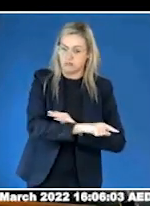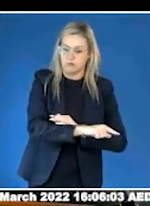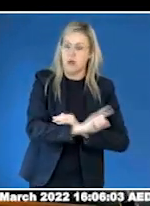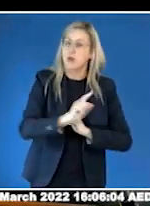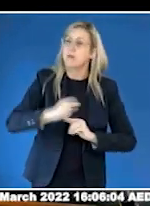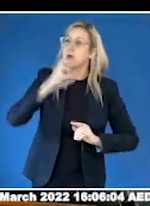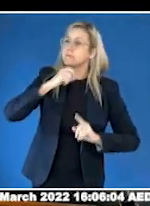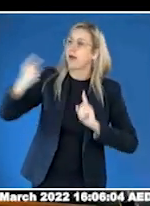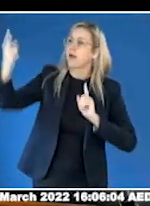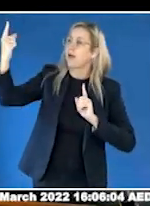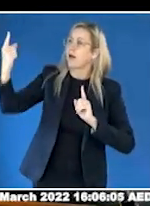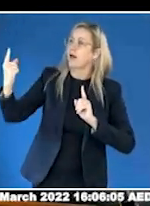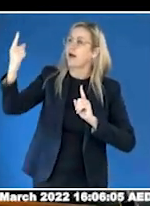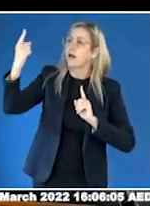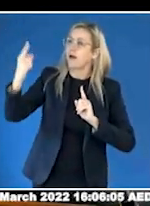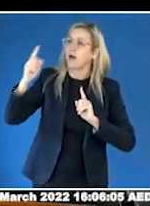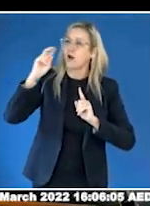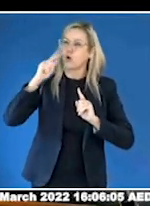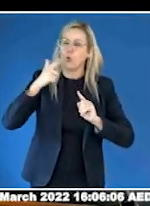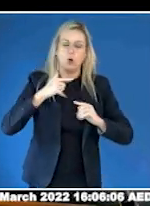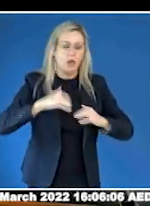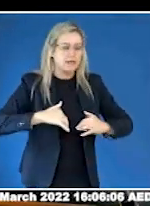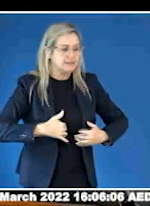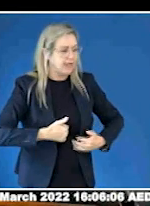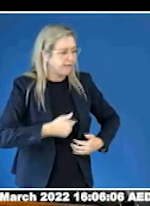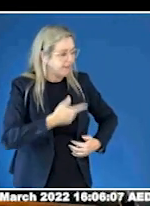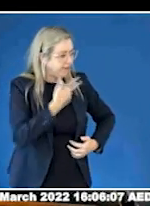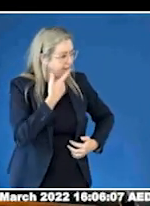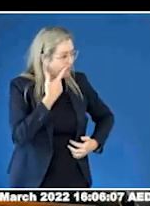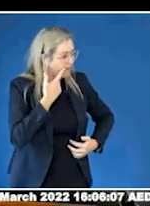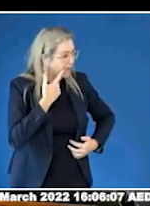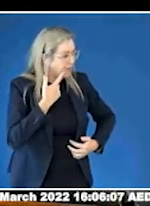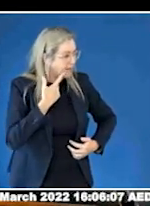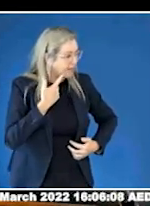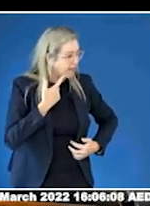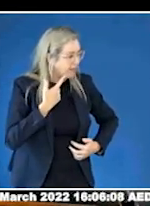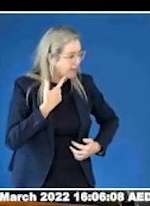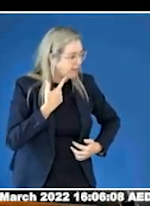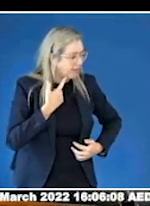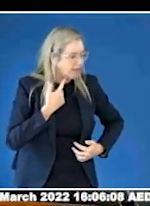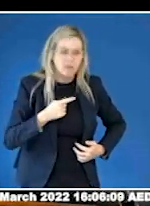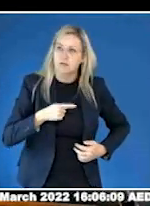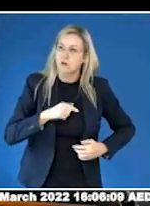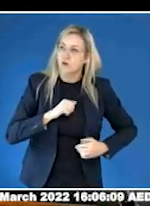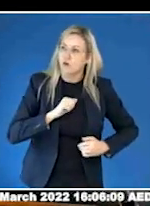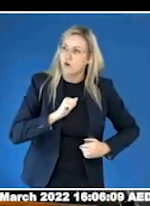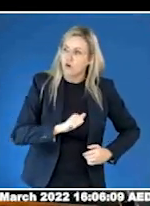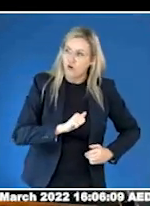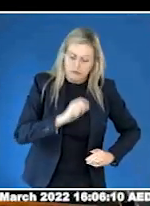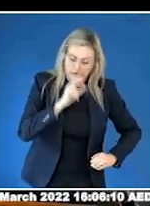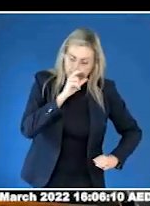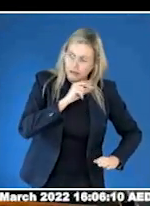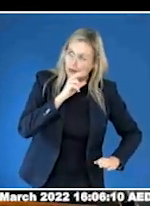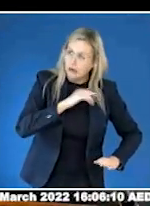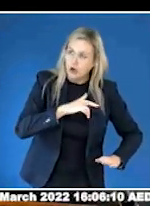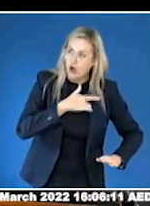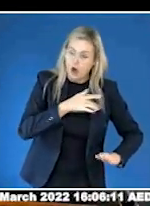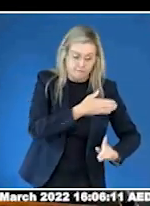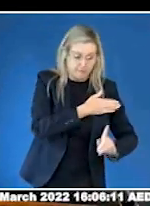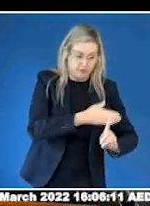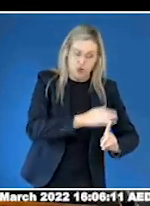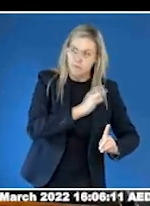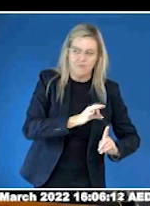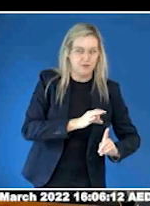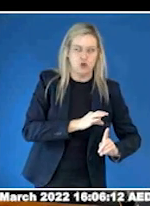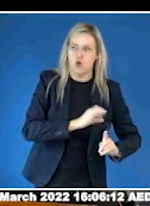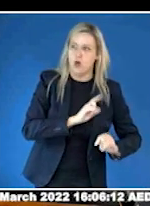like a starved carnivore spotting some steak. It's true her short life had been far from ideal, but nothing could prepare